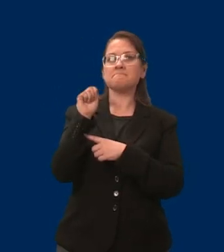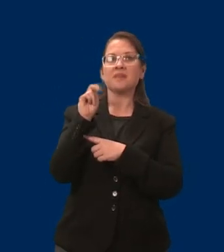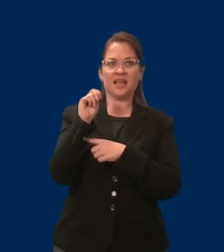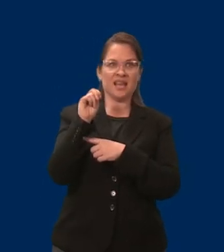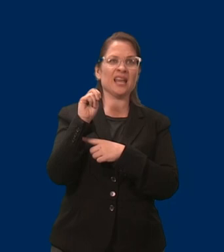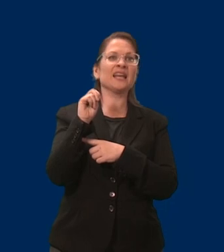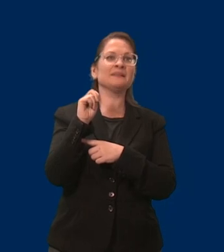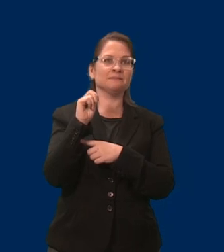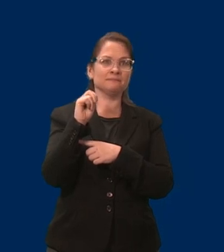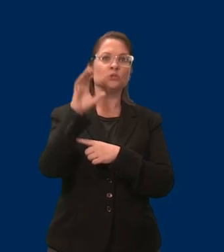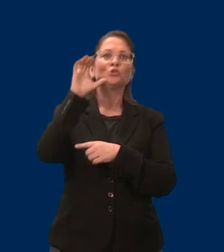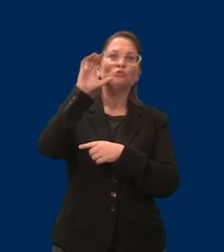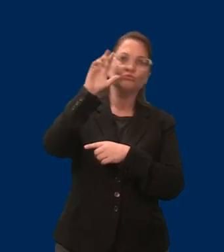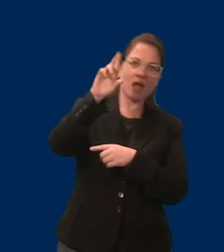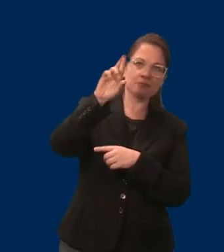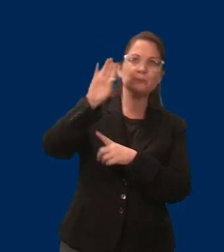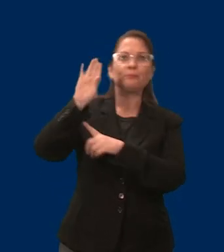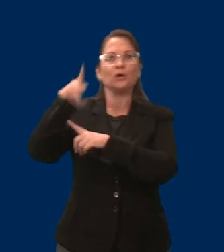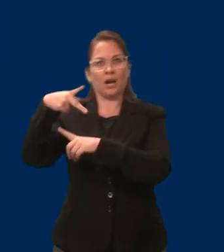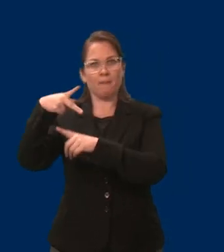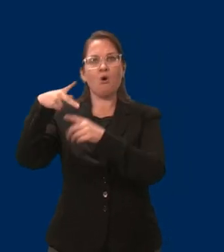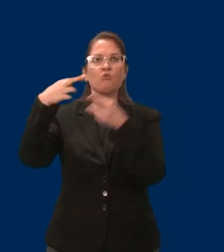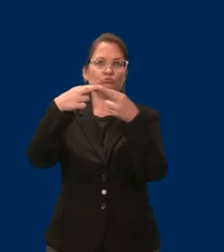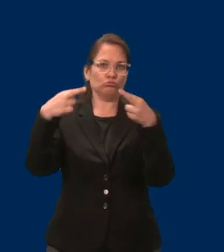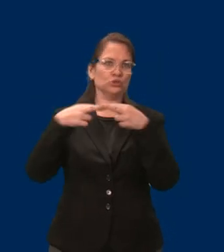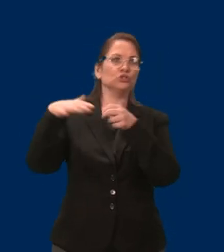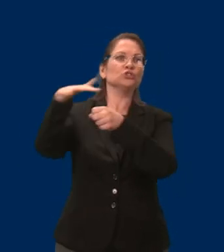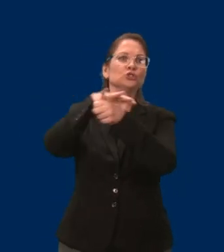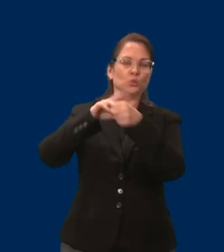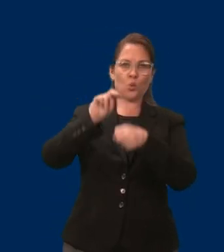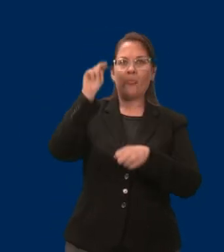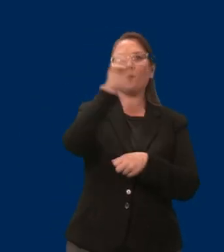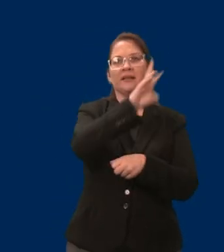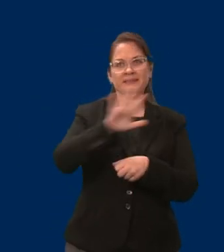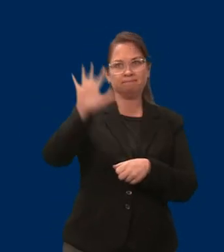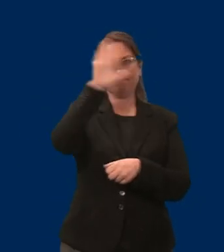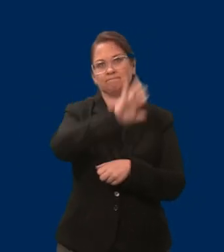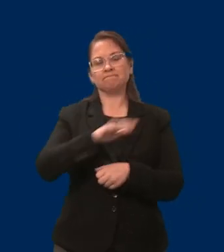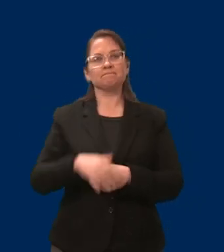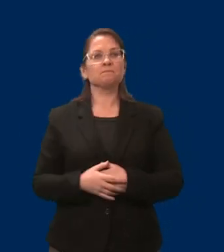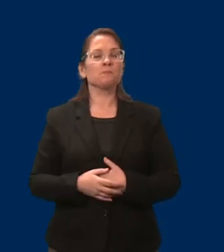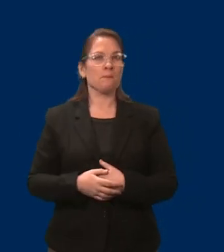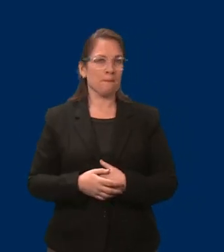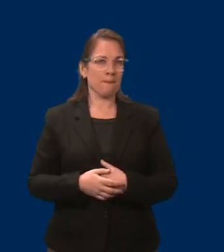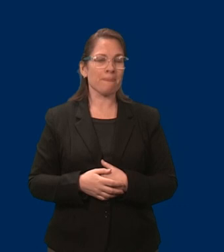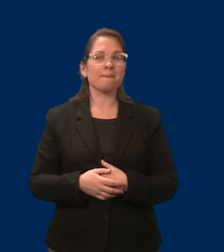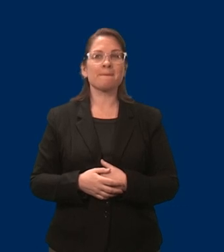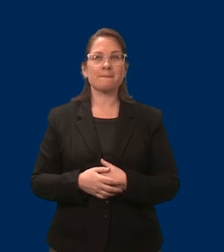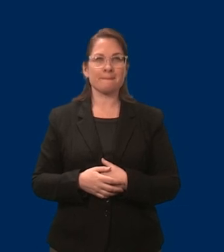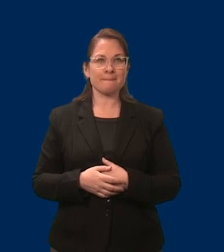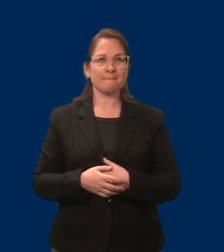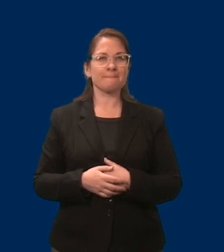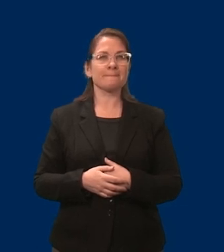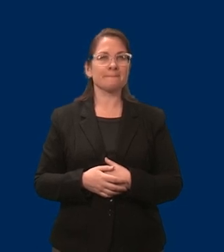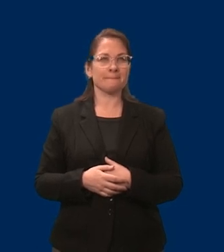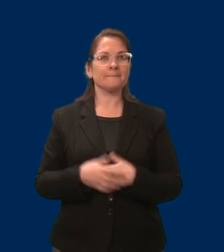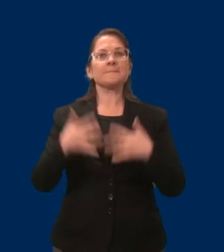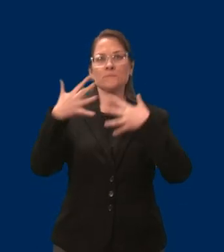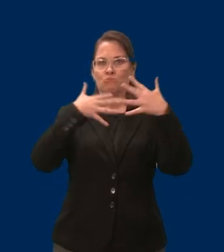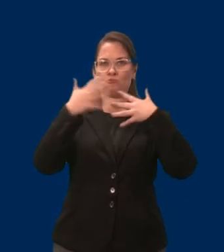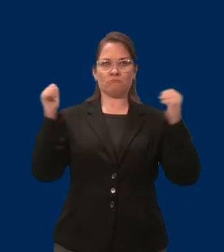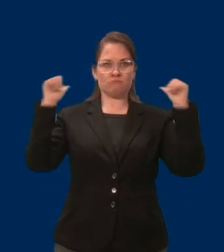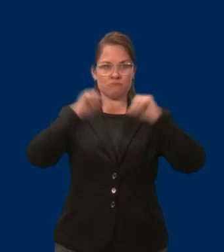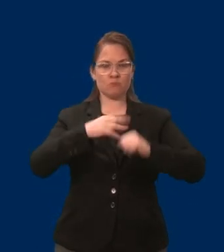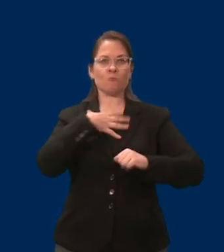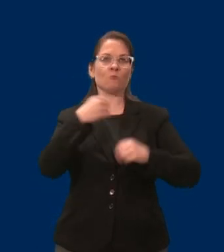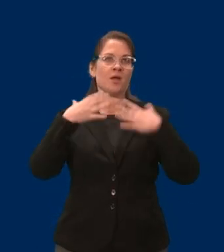Park, Dayton, and Rogers, Minnesota. I'm wearing a gray suit, with a white shirt. I got brown